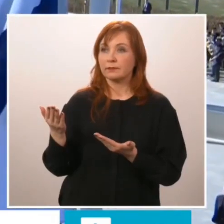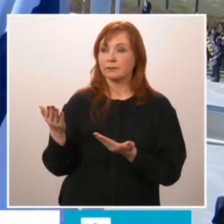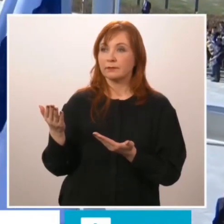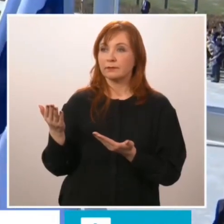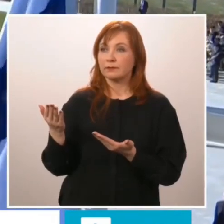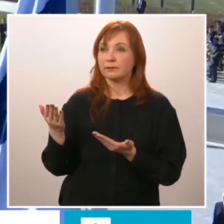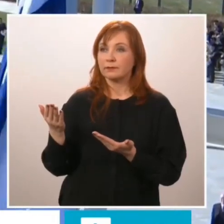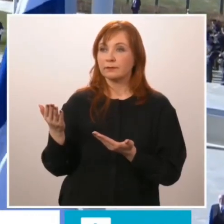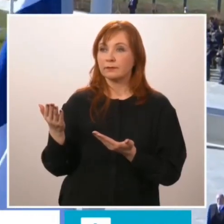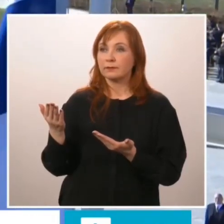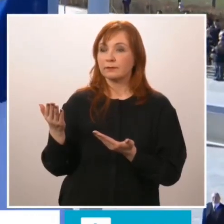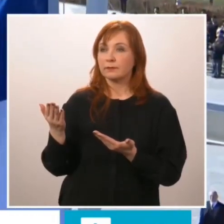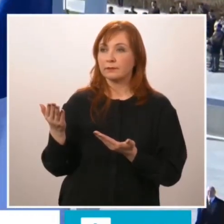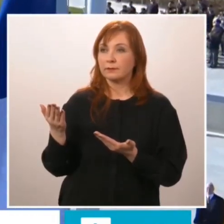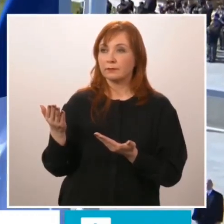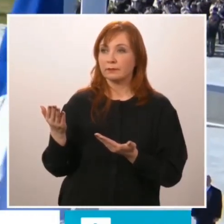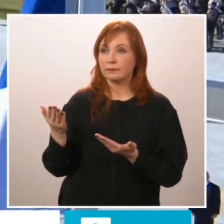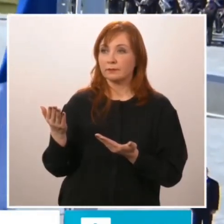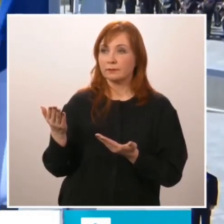We'll be right back.